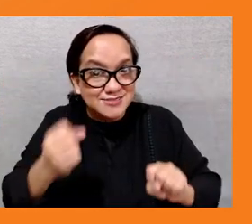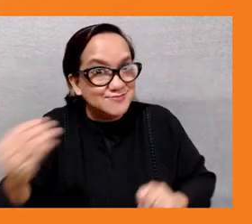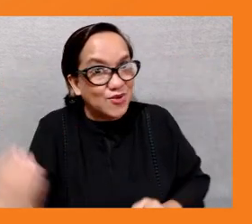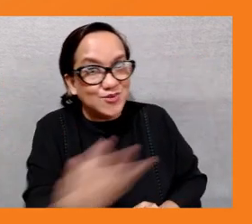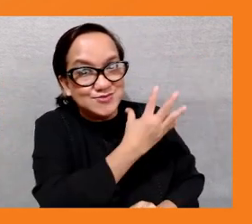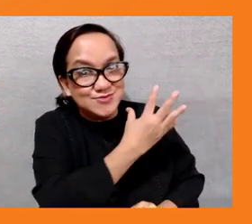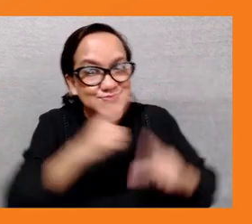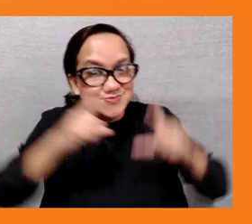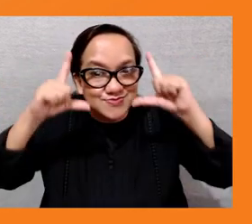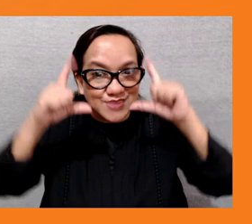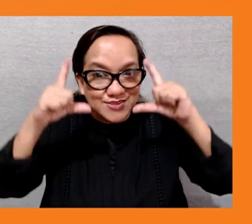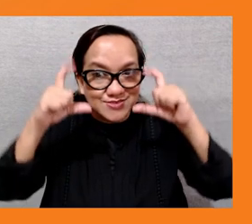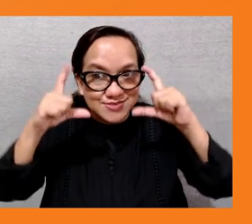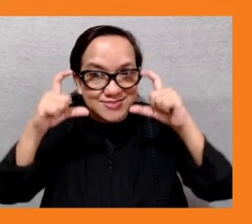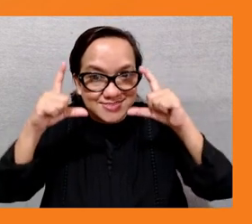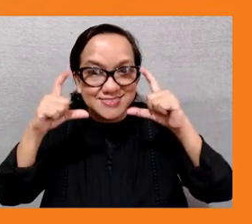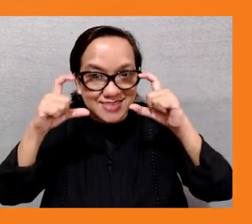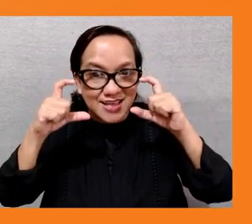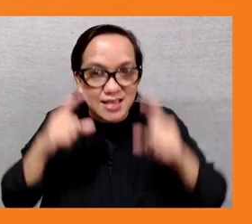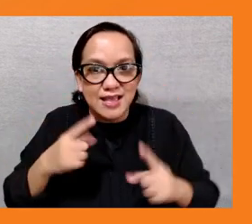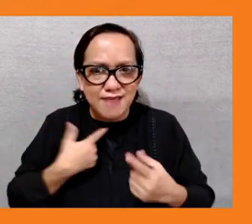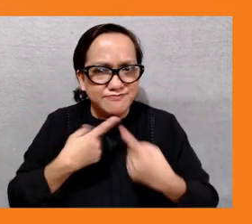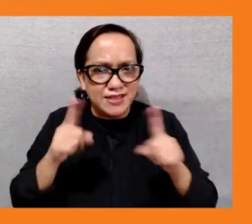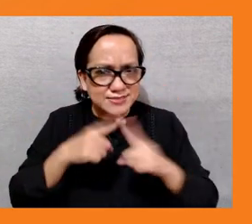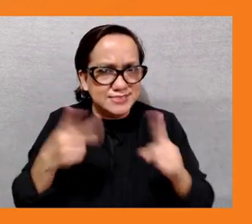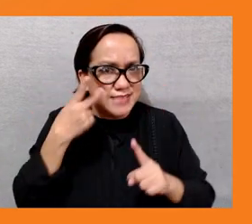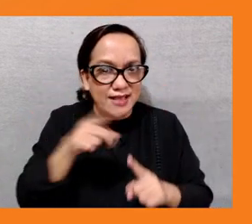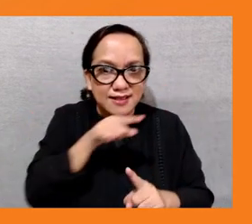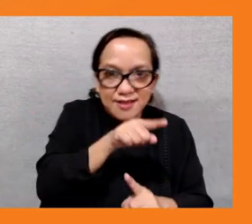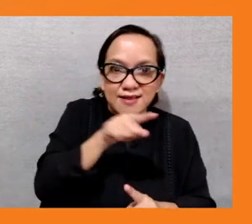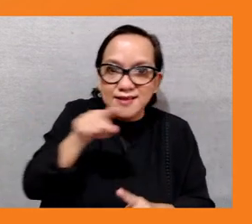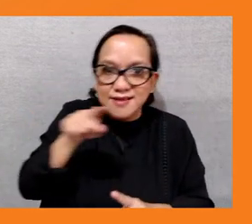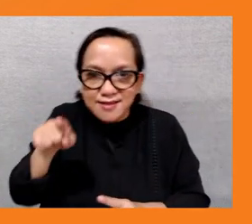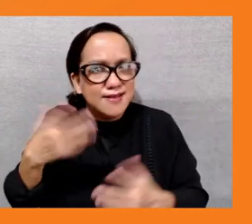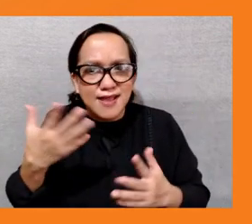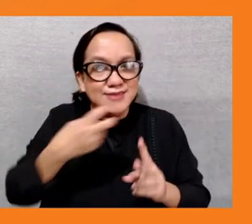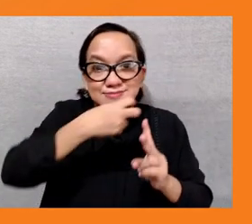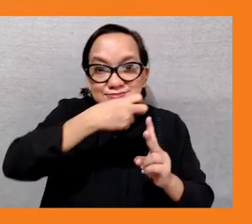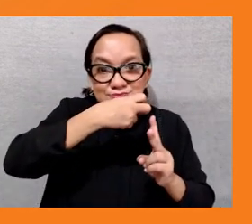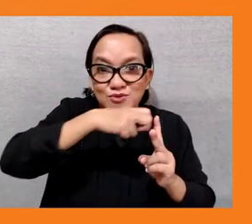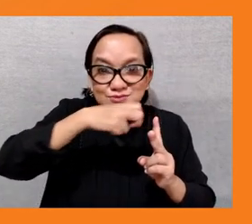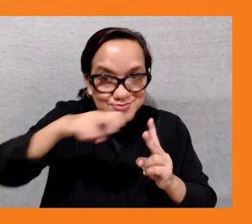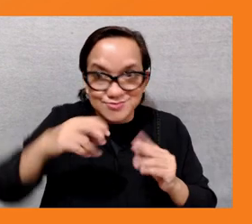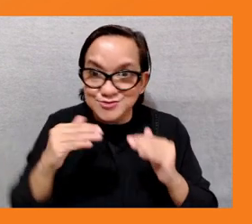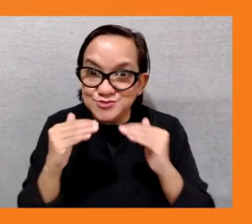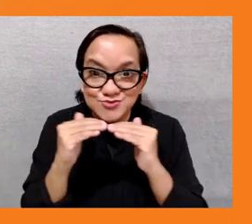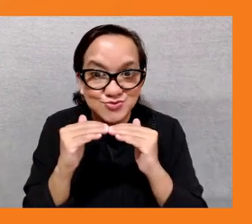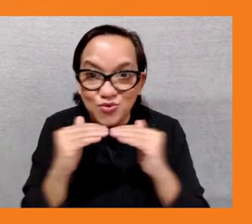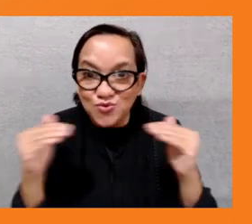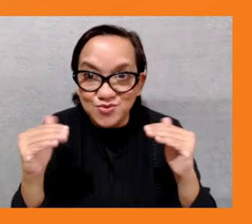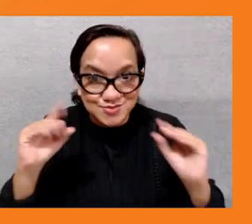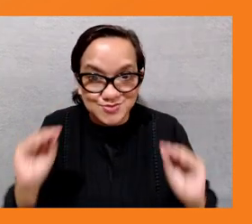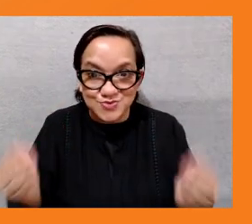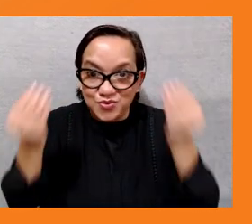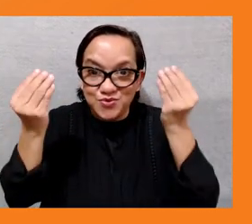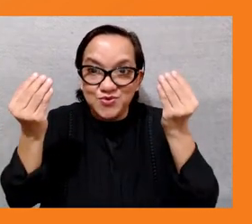dimensions of just transition and and and how young people can actually engage in the various aspects the